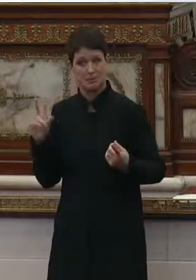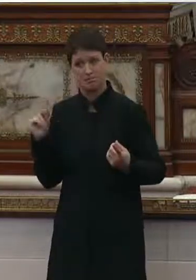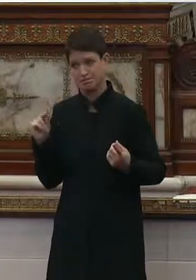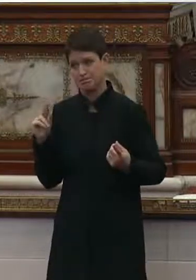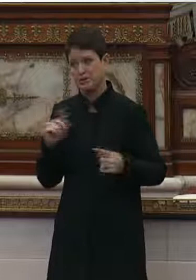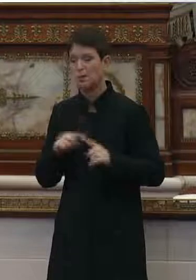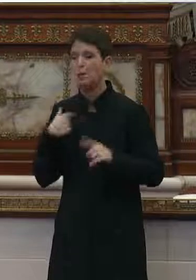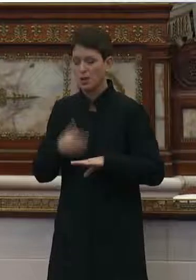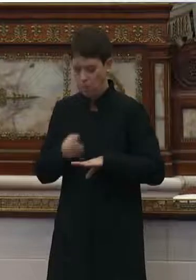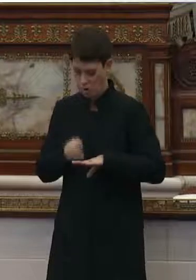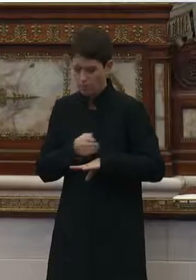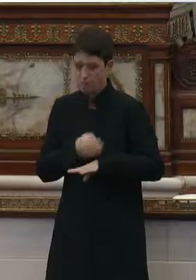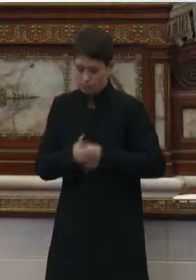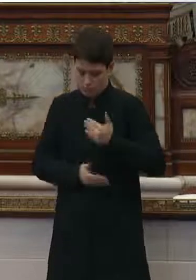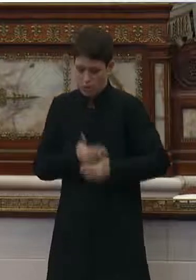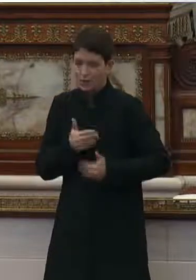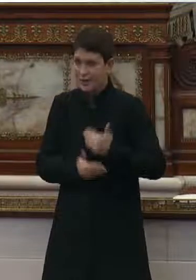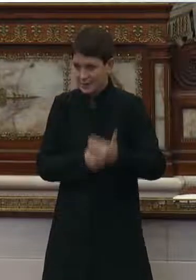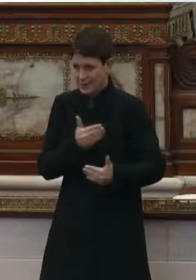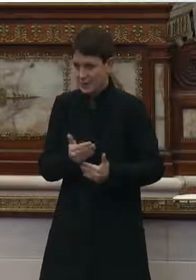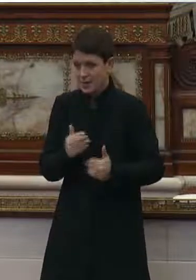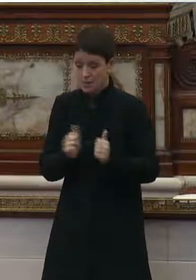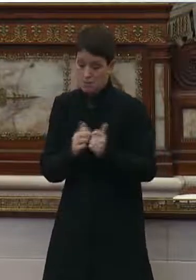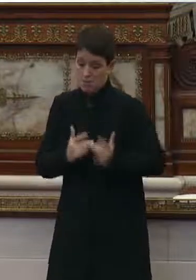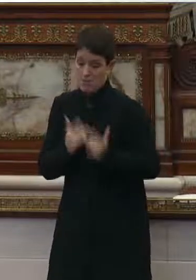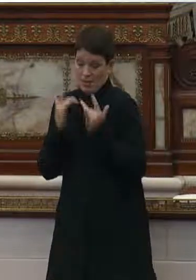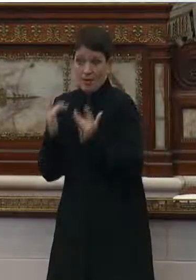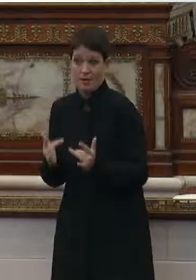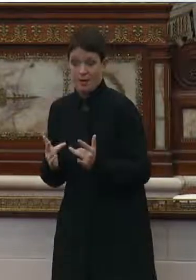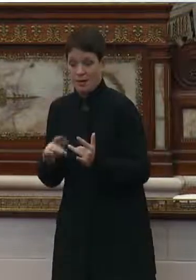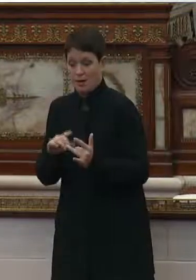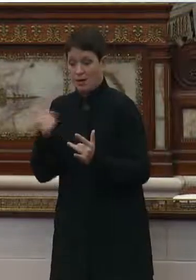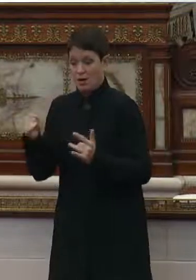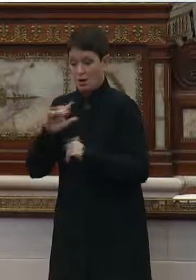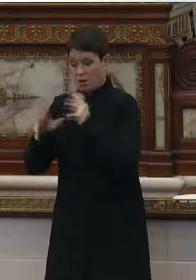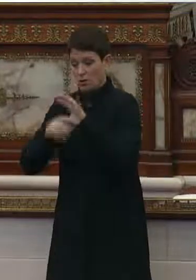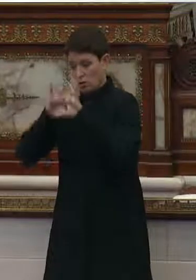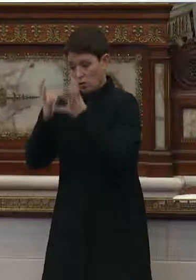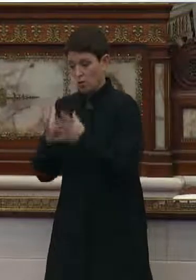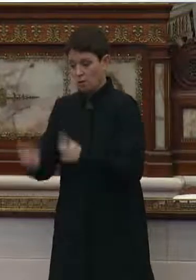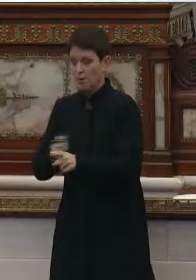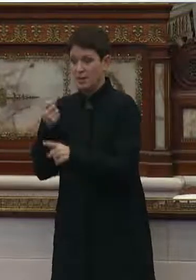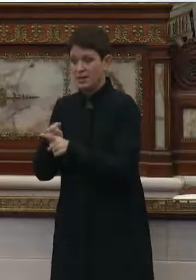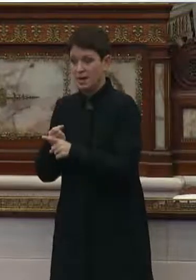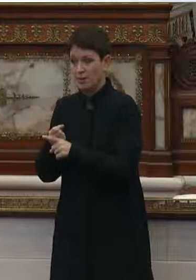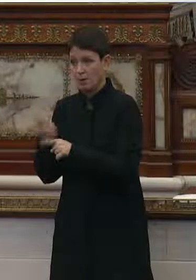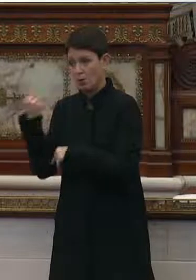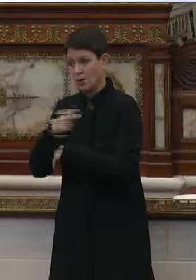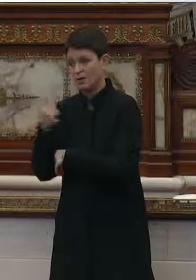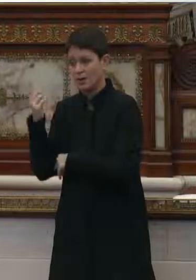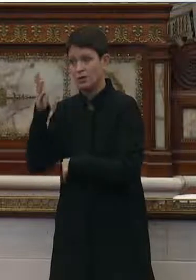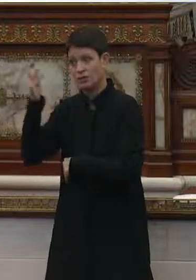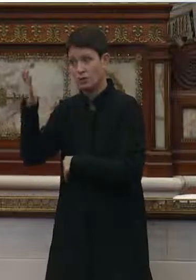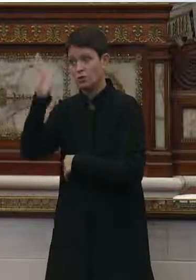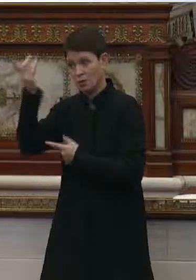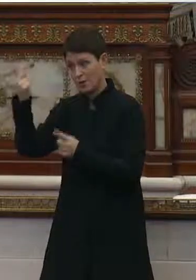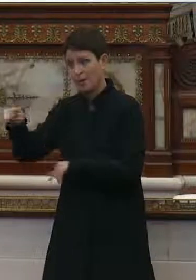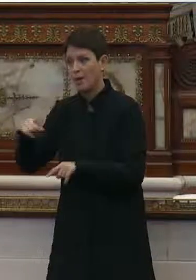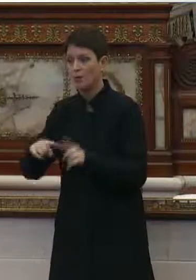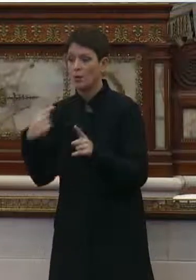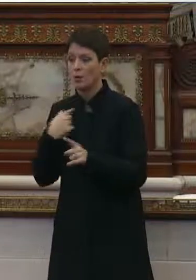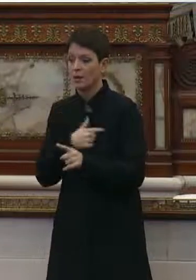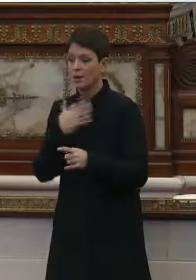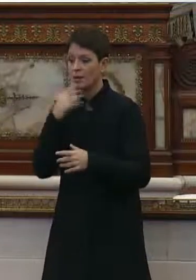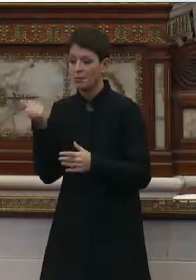we are making progress. In all likelihood, another global pandemic will hit us one day, but we can